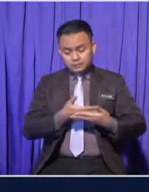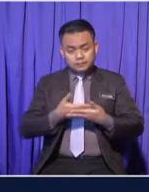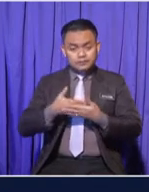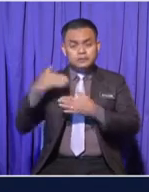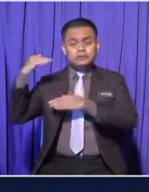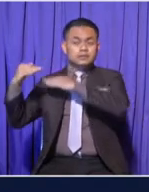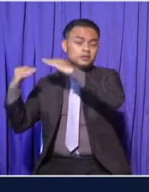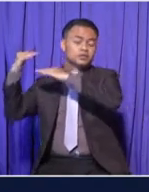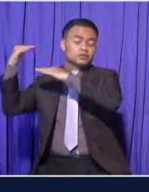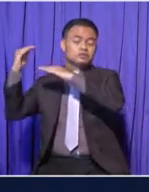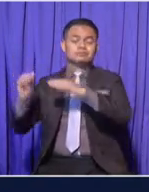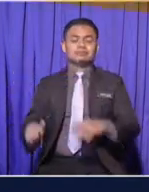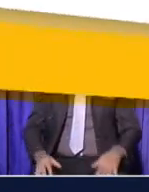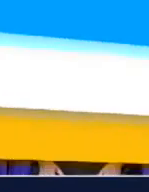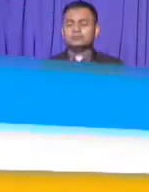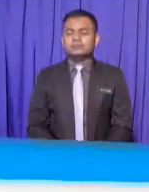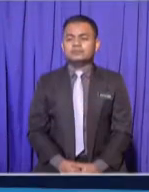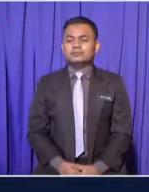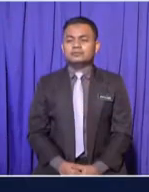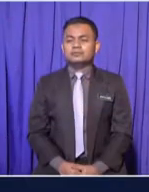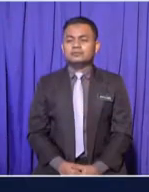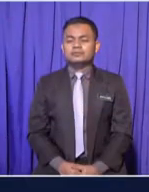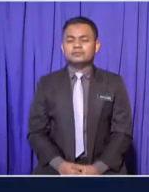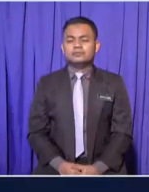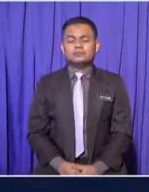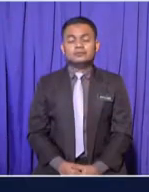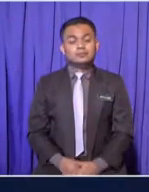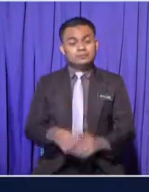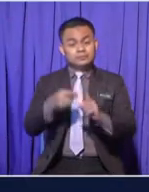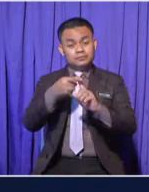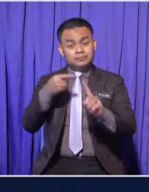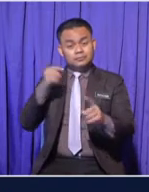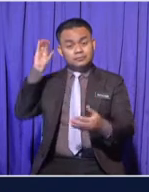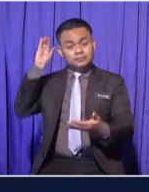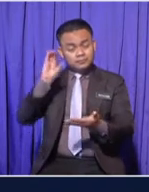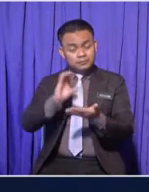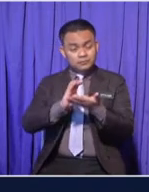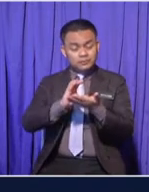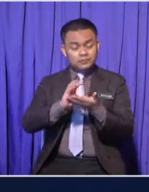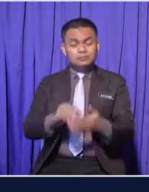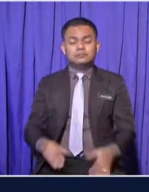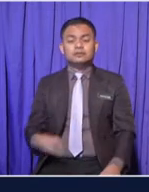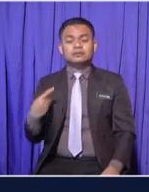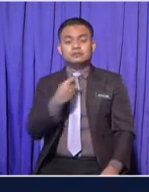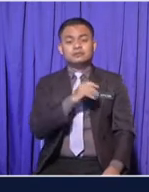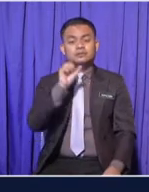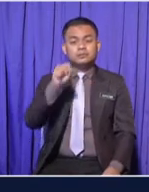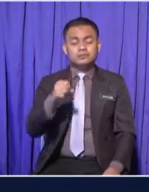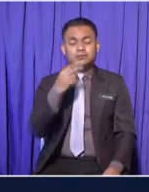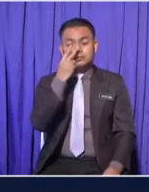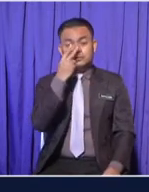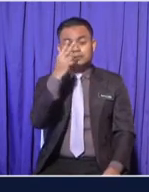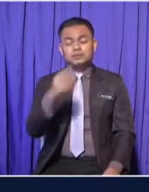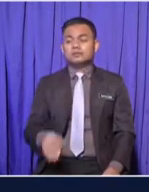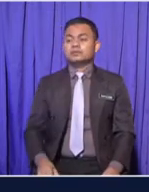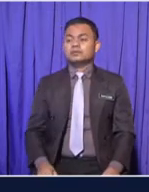infant stage From the picture, you can see that